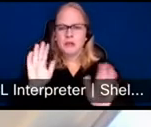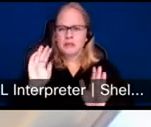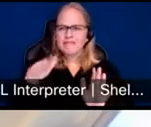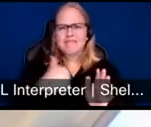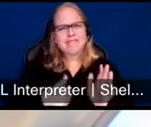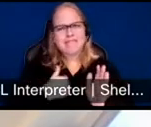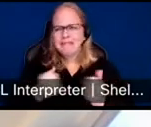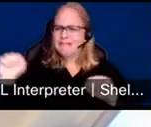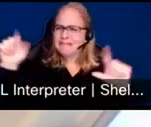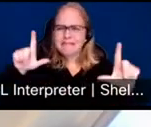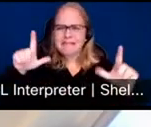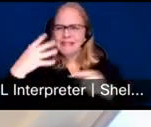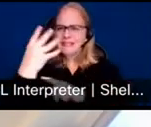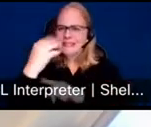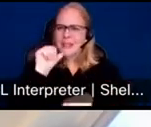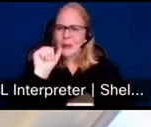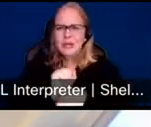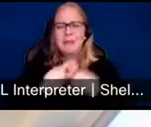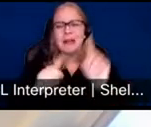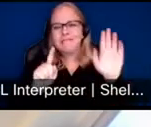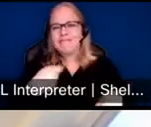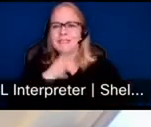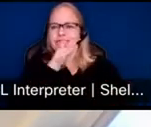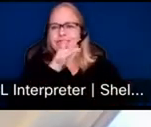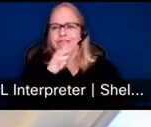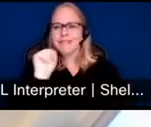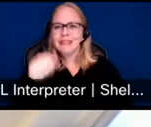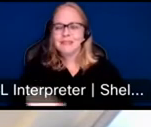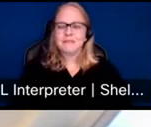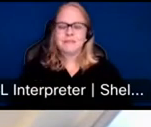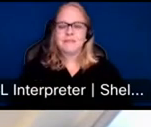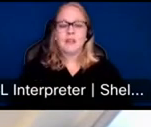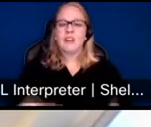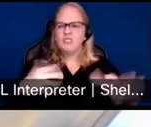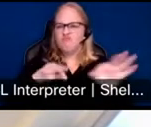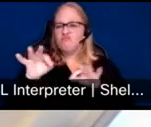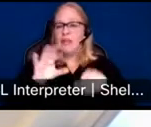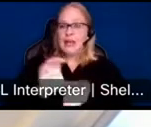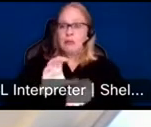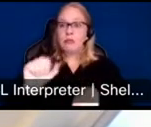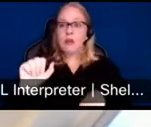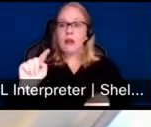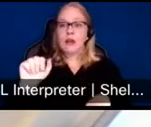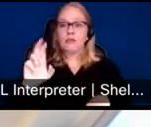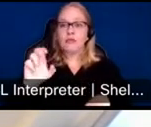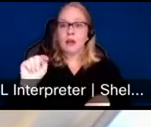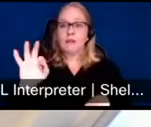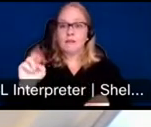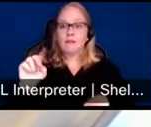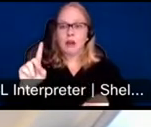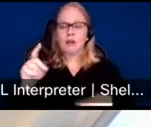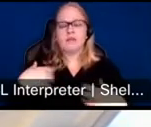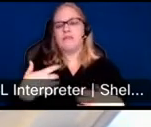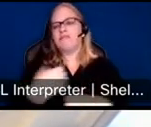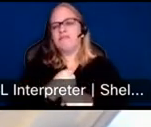but at least you can hear me. So the Cameroon Cataract Bond, I can give you a bit of a quick nutshell